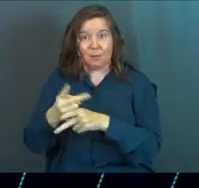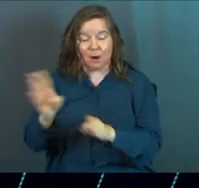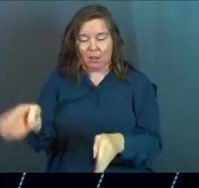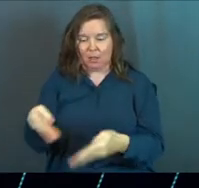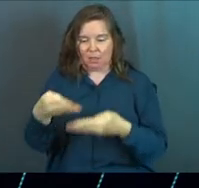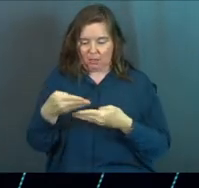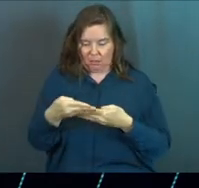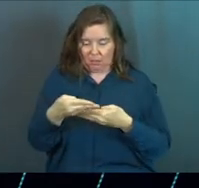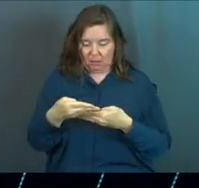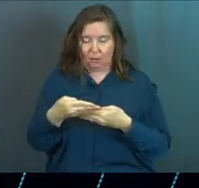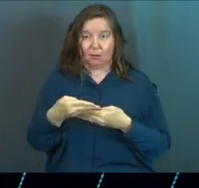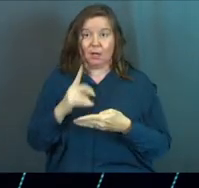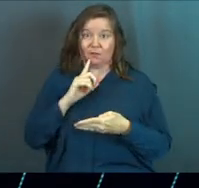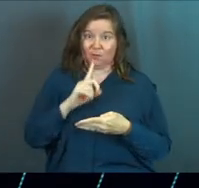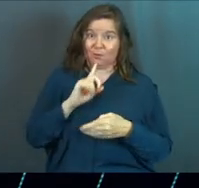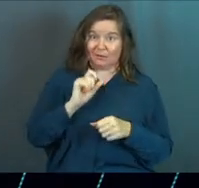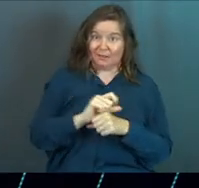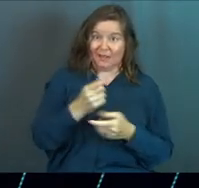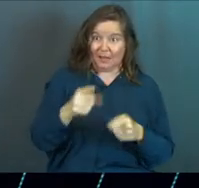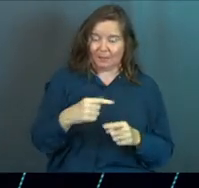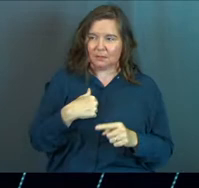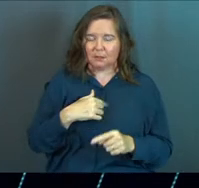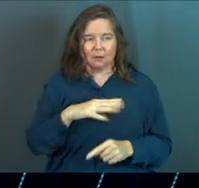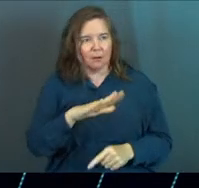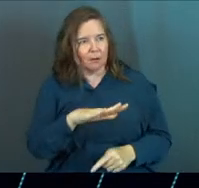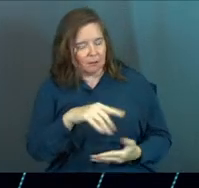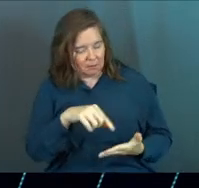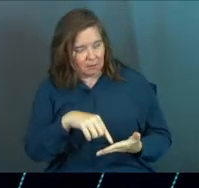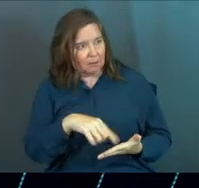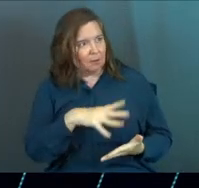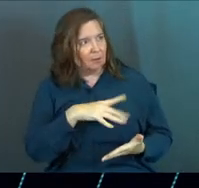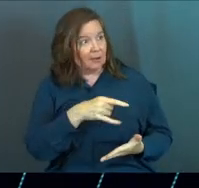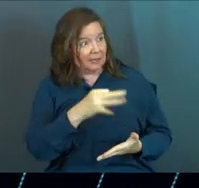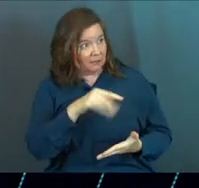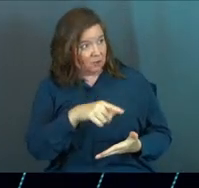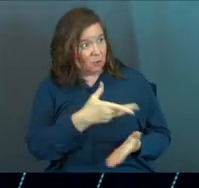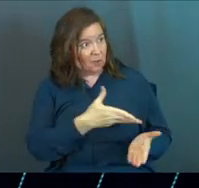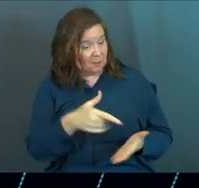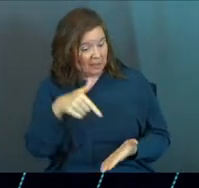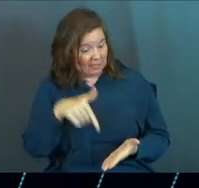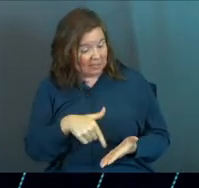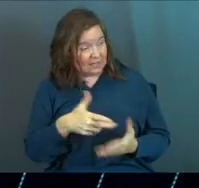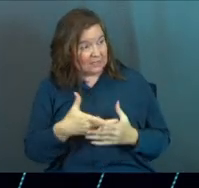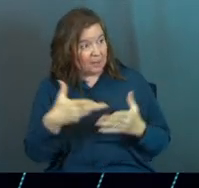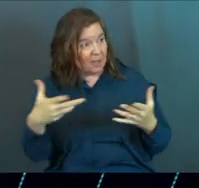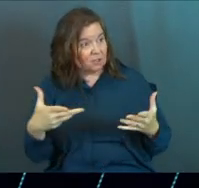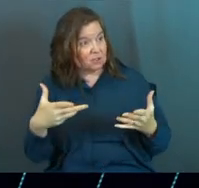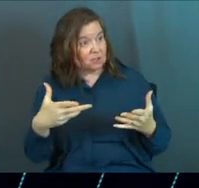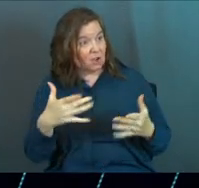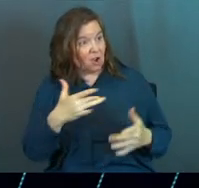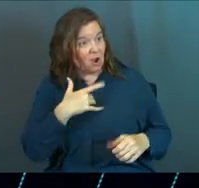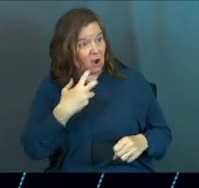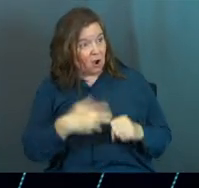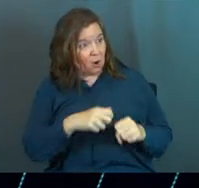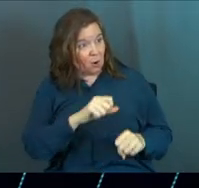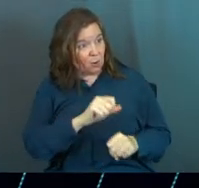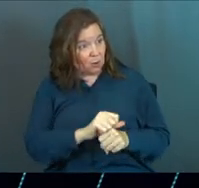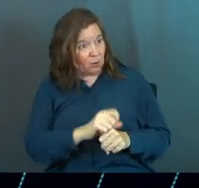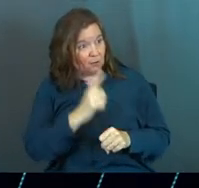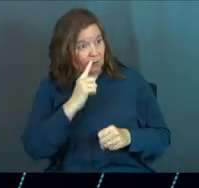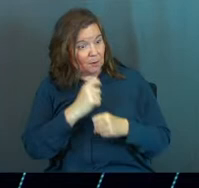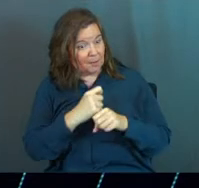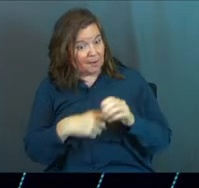at the end of the night, for real, this happened to me. He's like, oh my gosh, if you can bring this much hard work